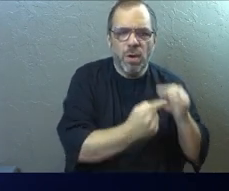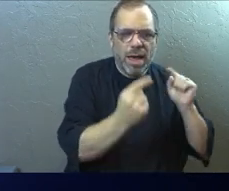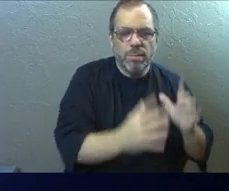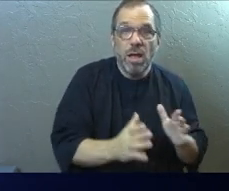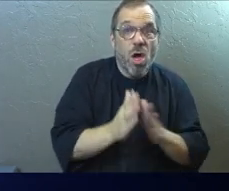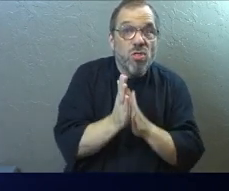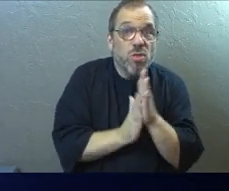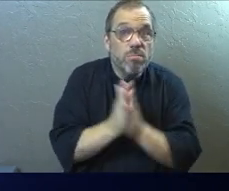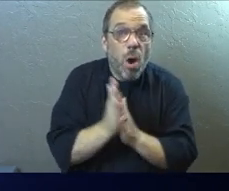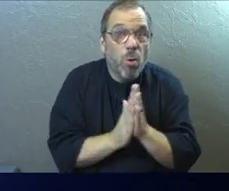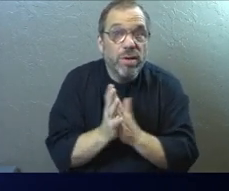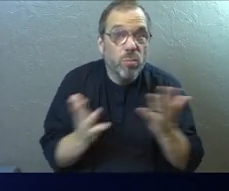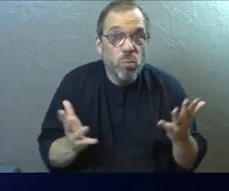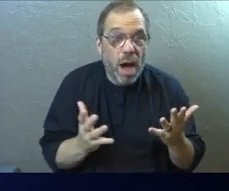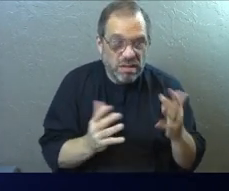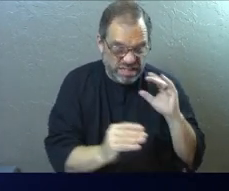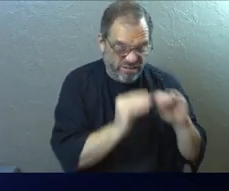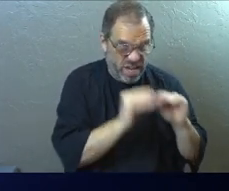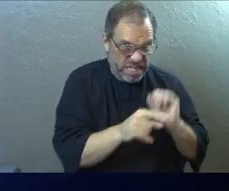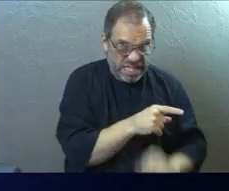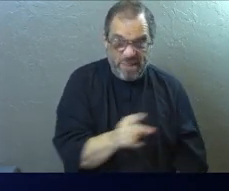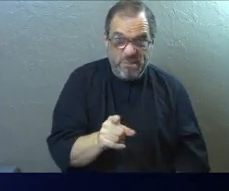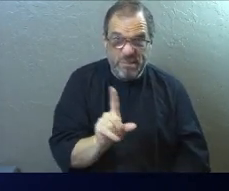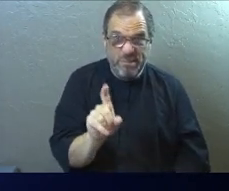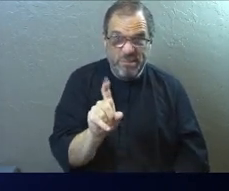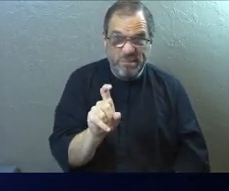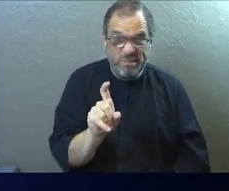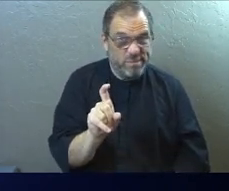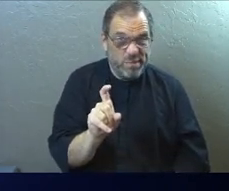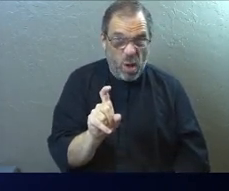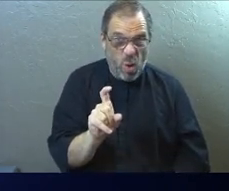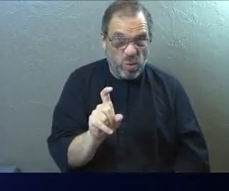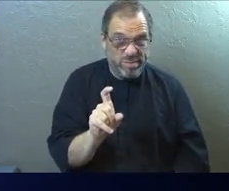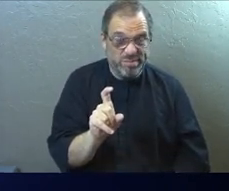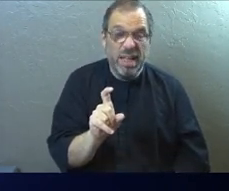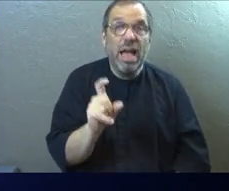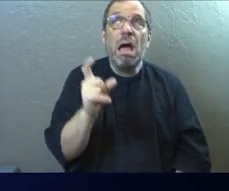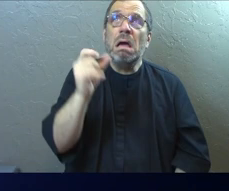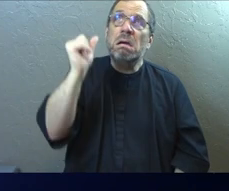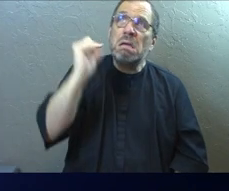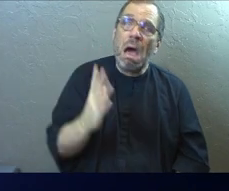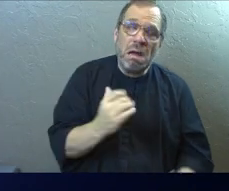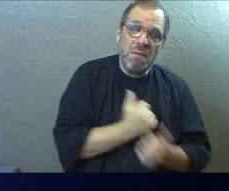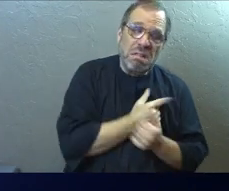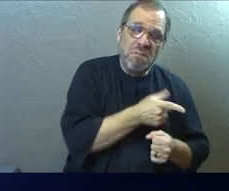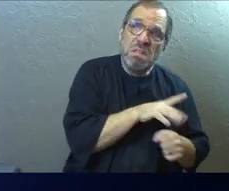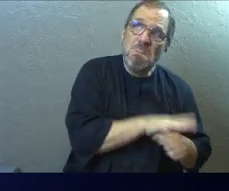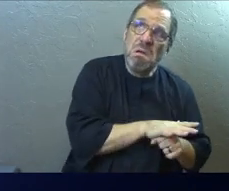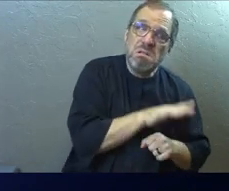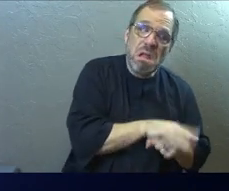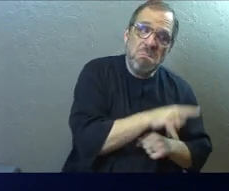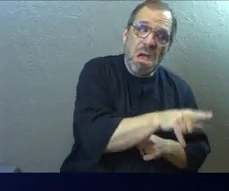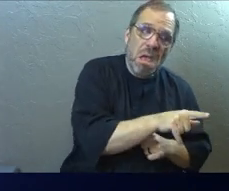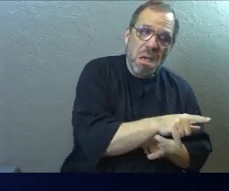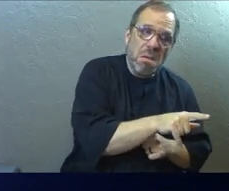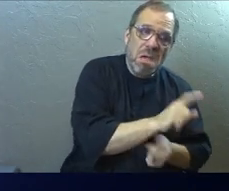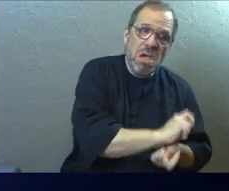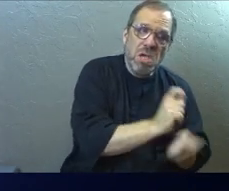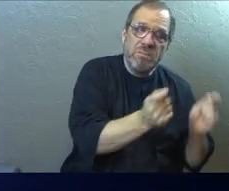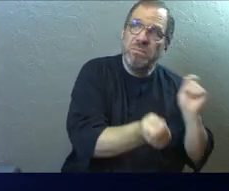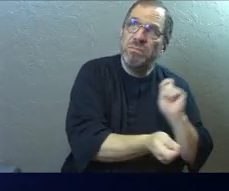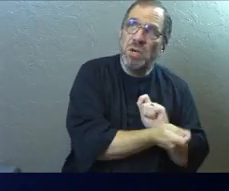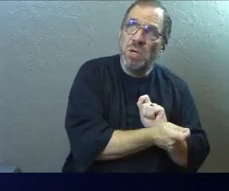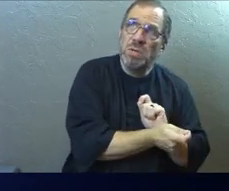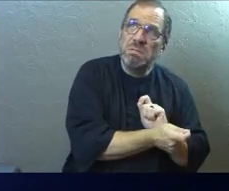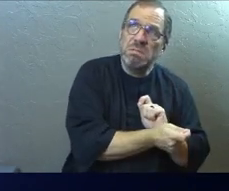motive isn't to fix them. God, if I love them enough, maybe they'll convert